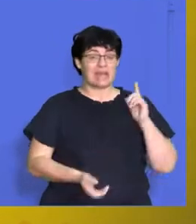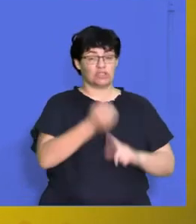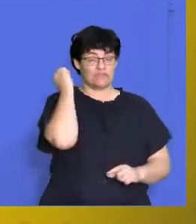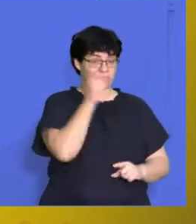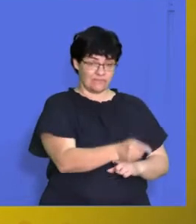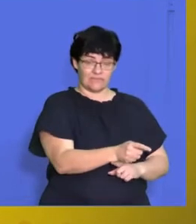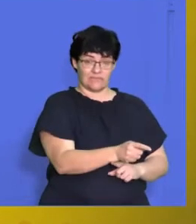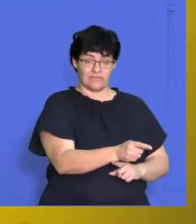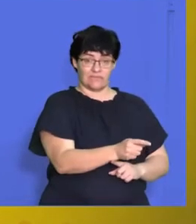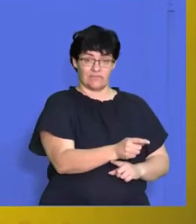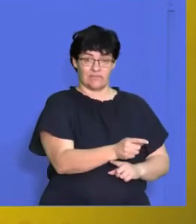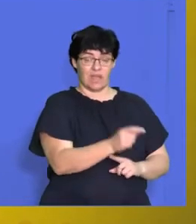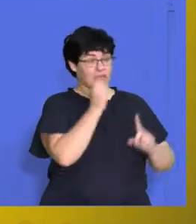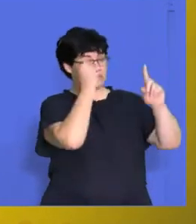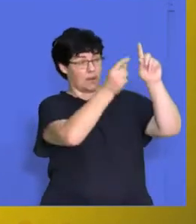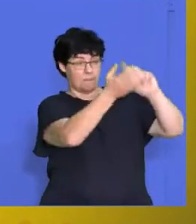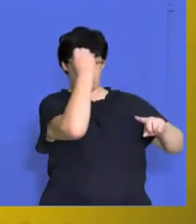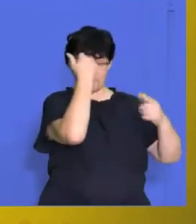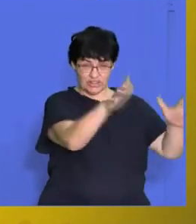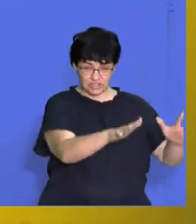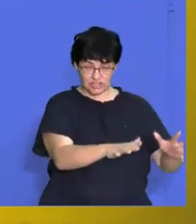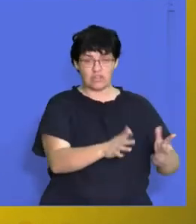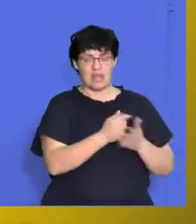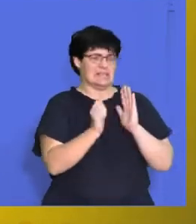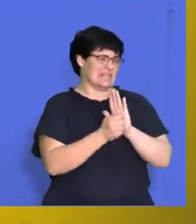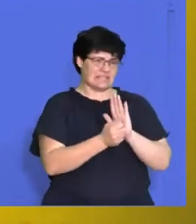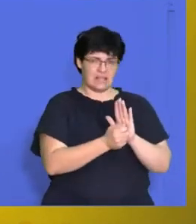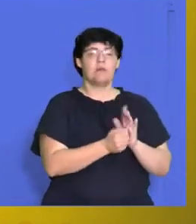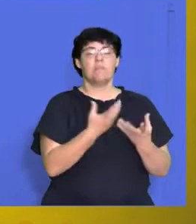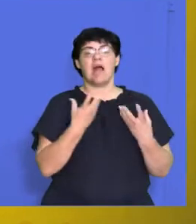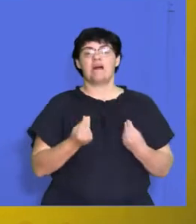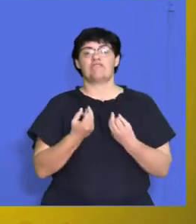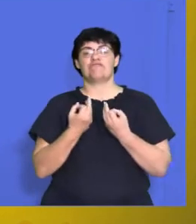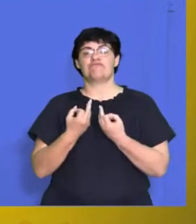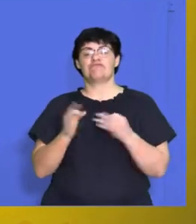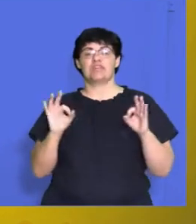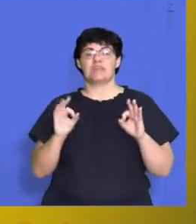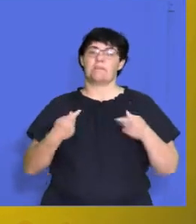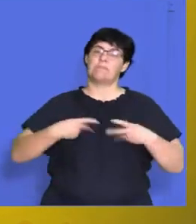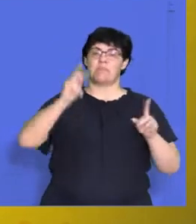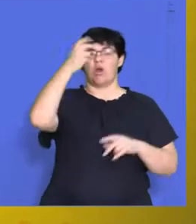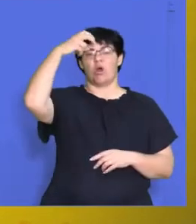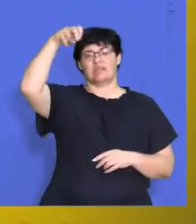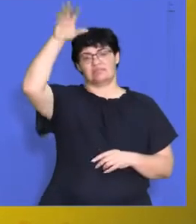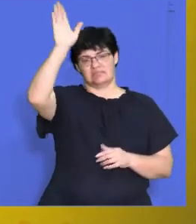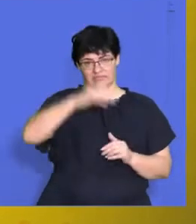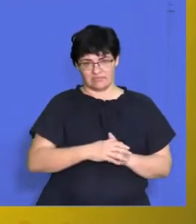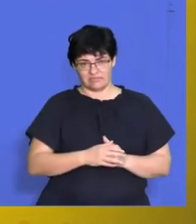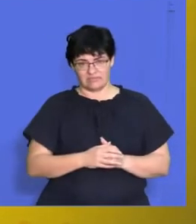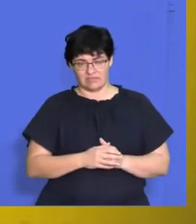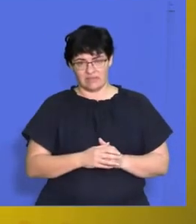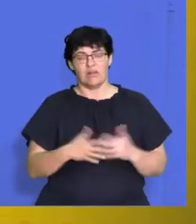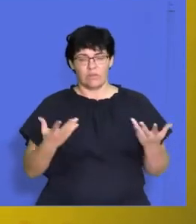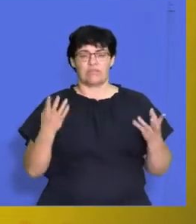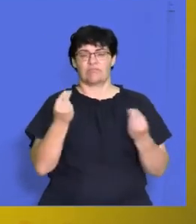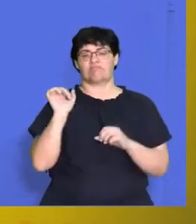certain target in terms of sales, they'd get a free all expenses paid ticket to go to Tomorrowland